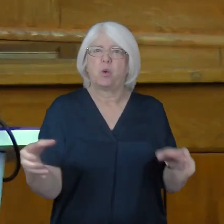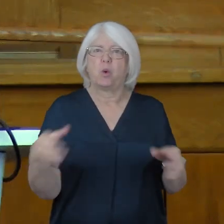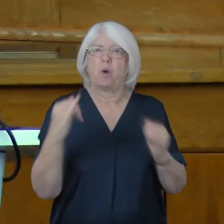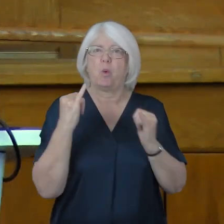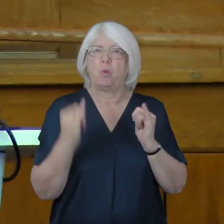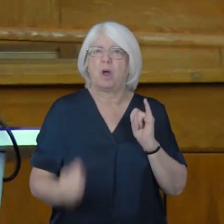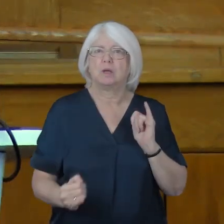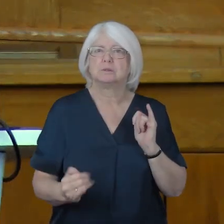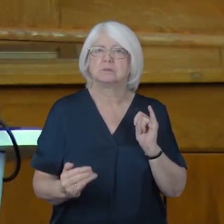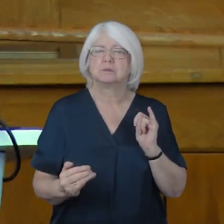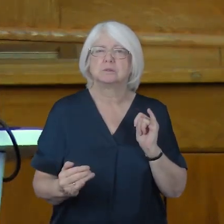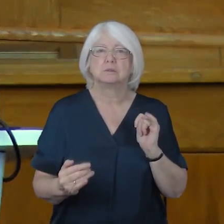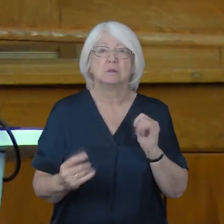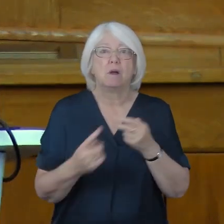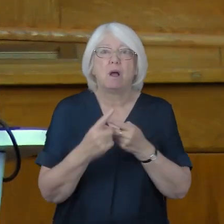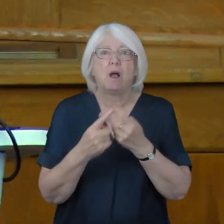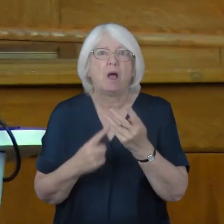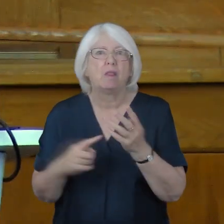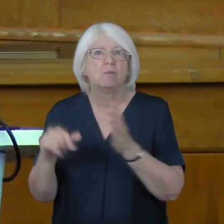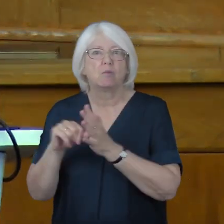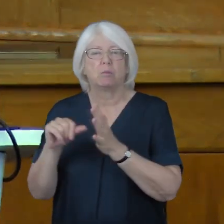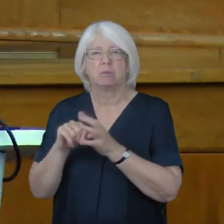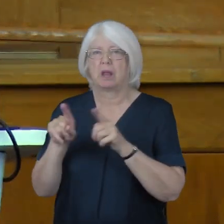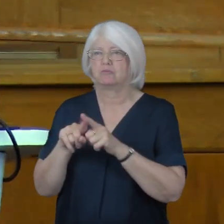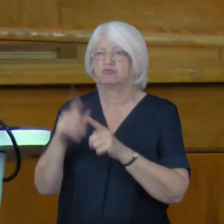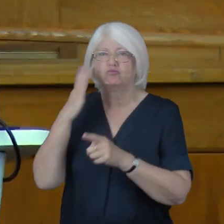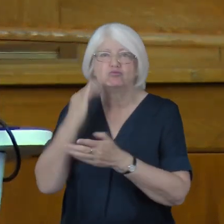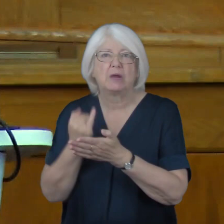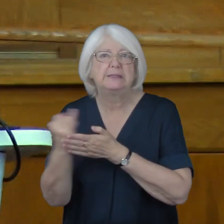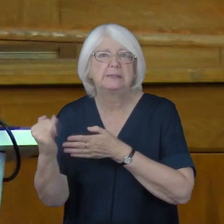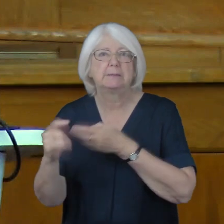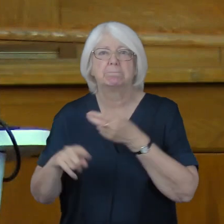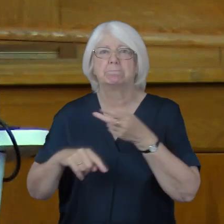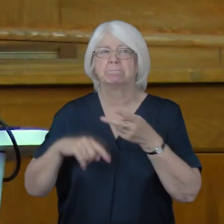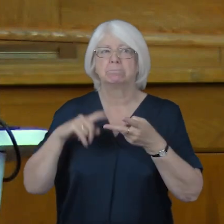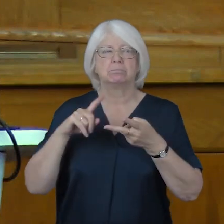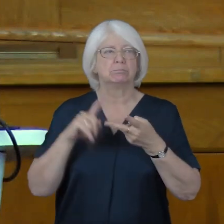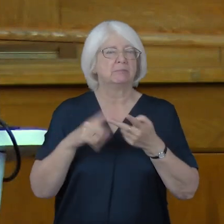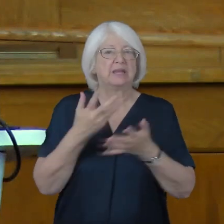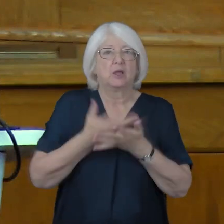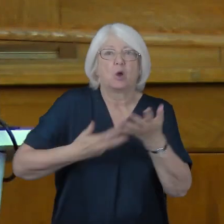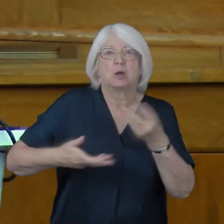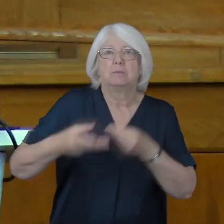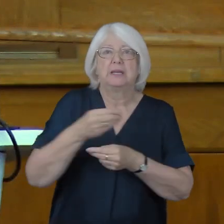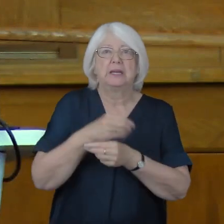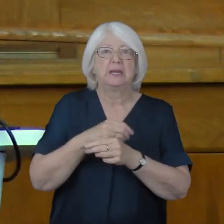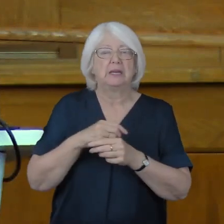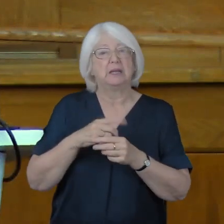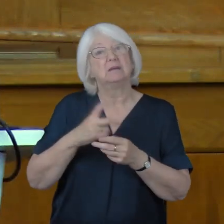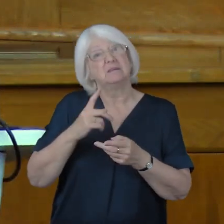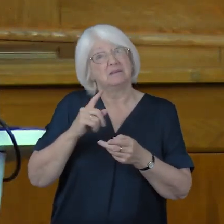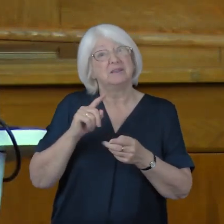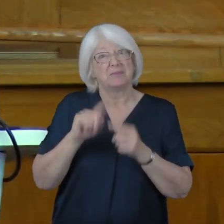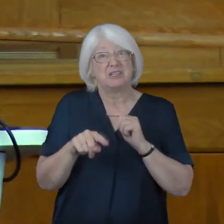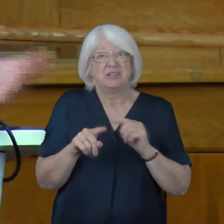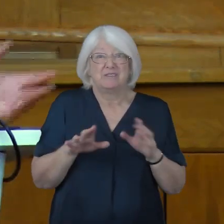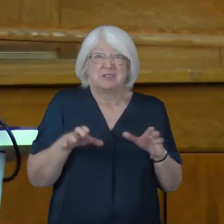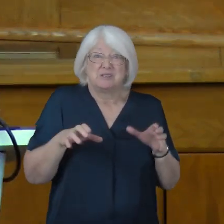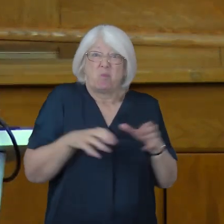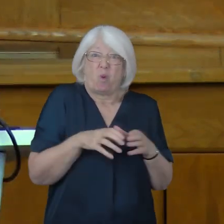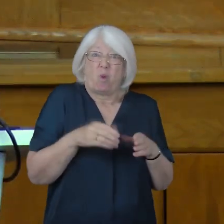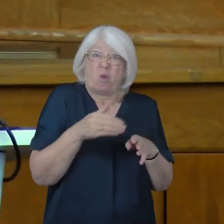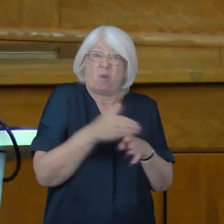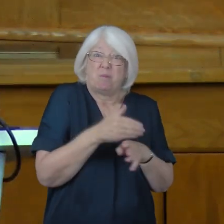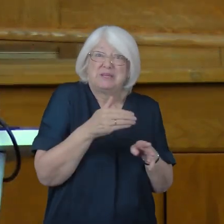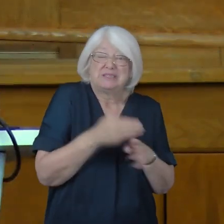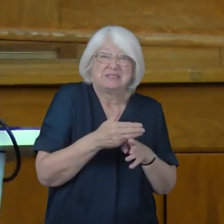crises, crises of racism, of the economy, especially for the smaller businesses who